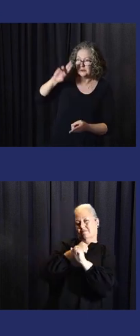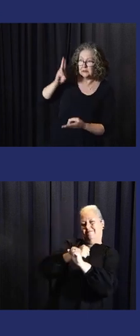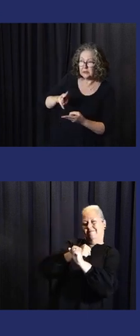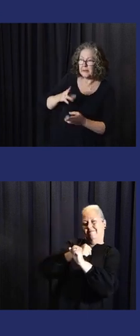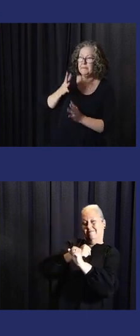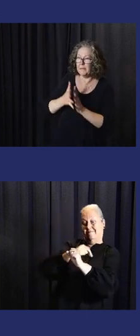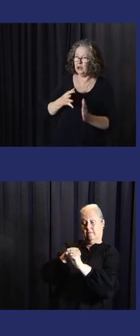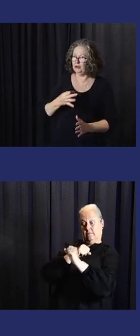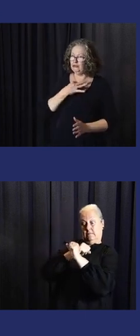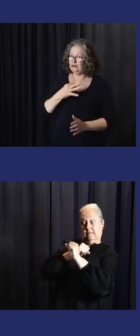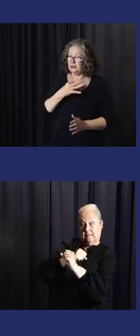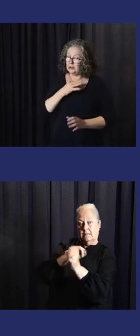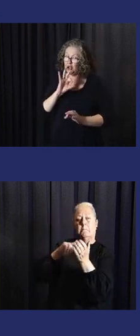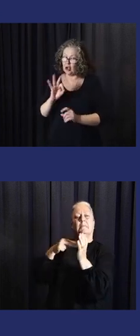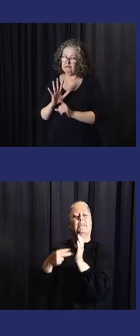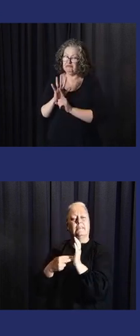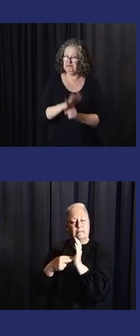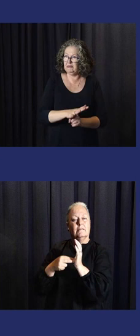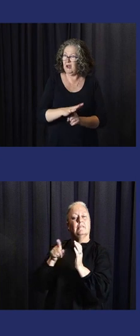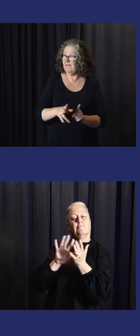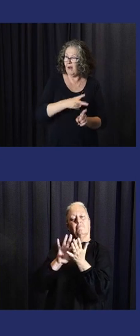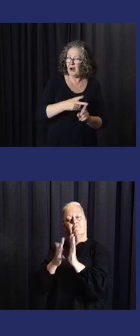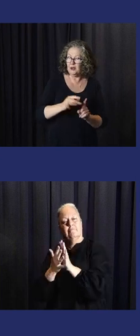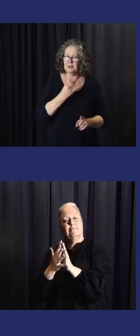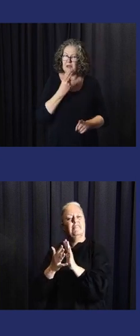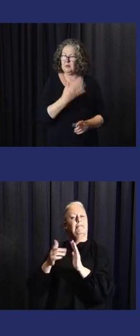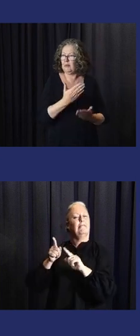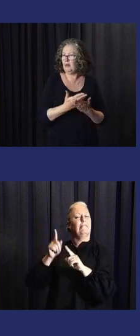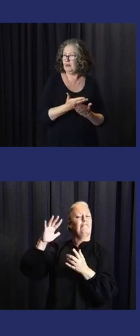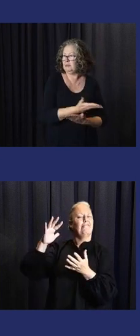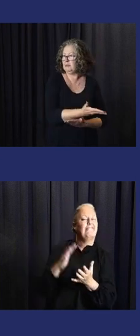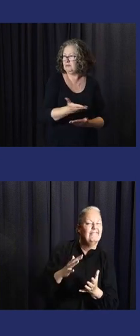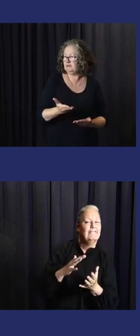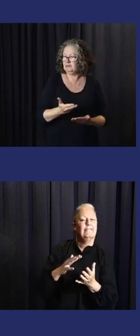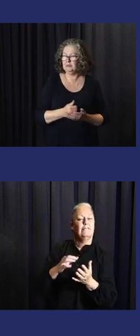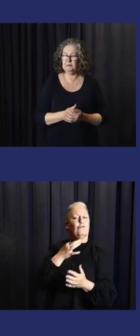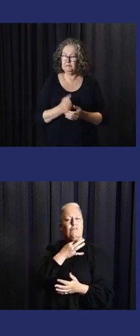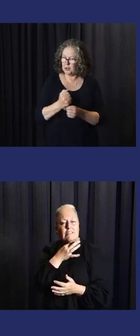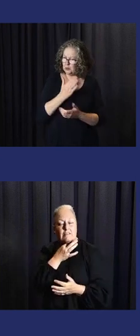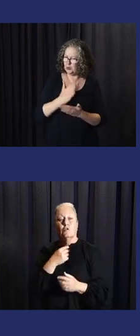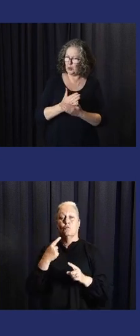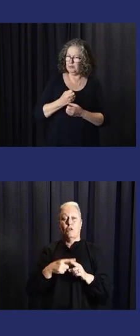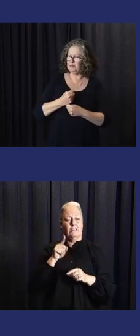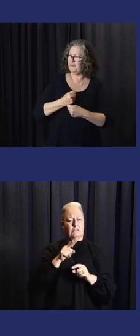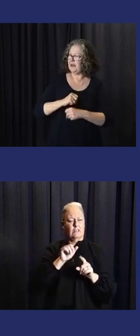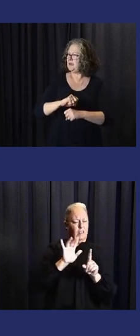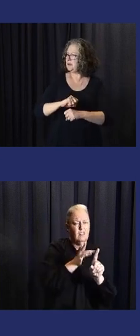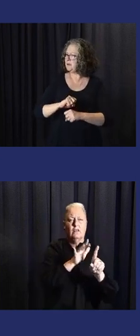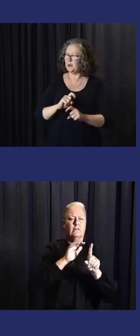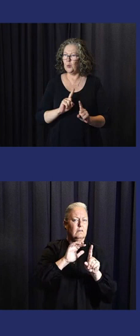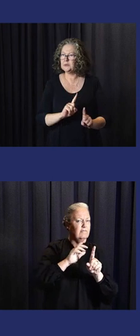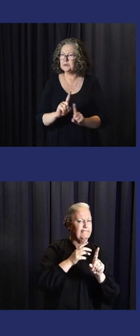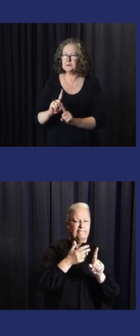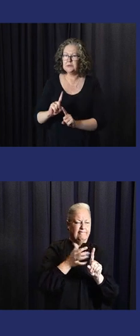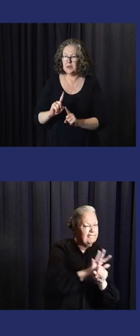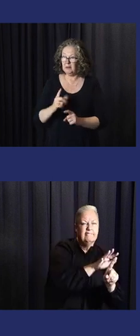It's about ensuring protection. that risk reduction is also about reducing the risk of sexual gender-based violence